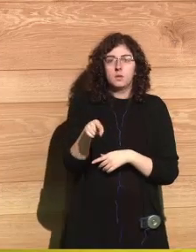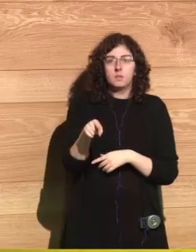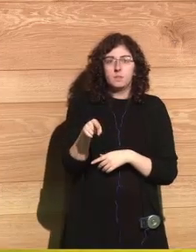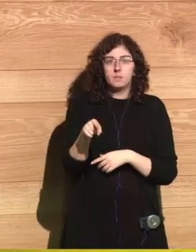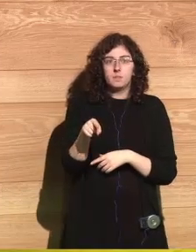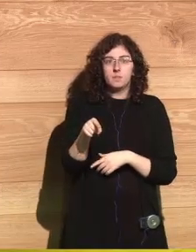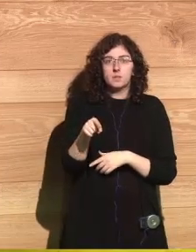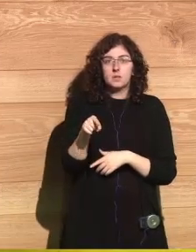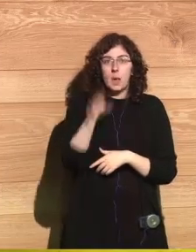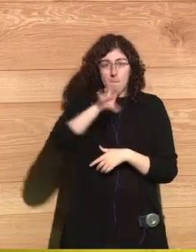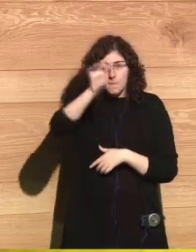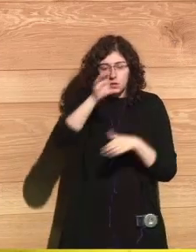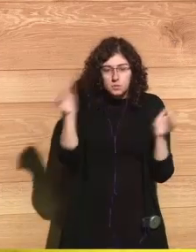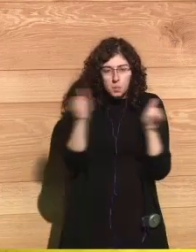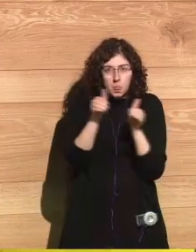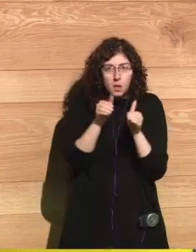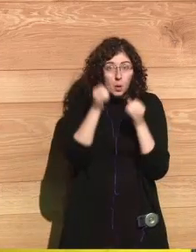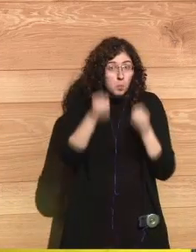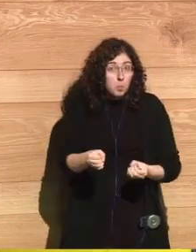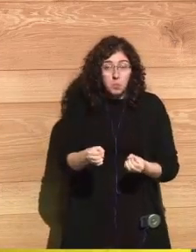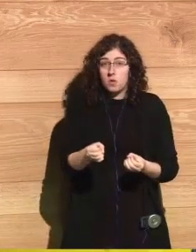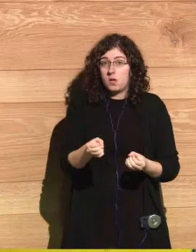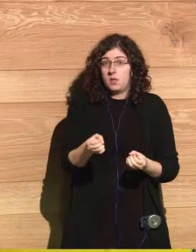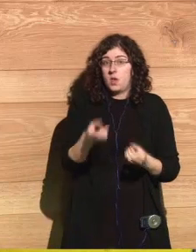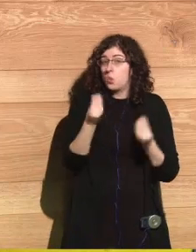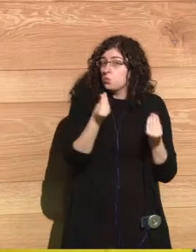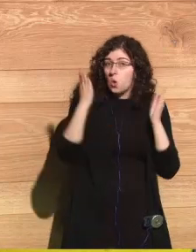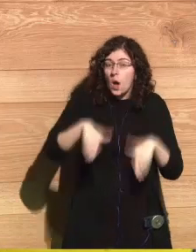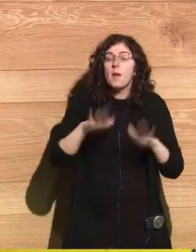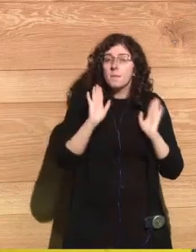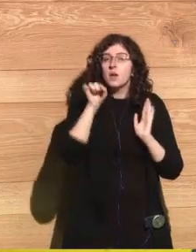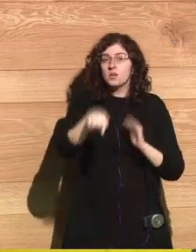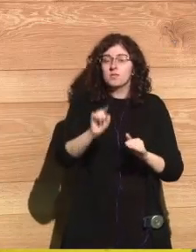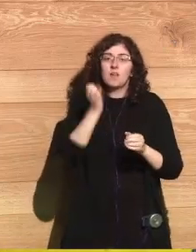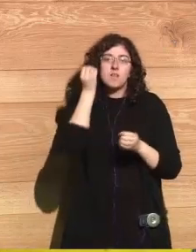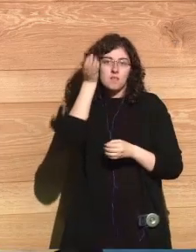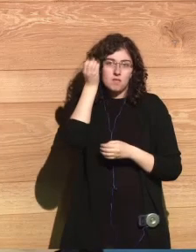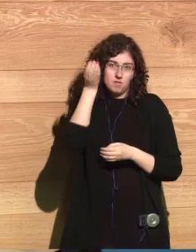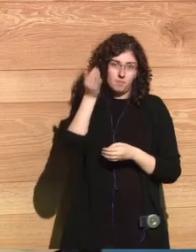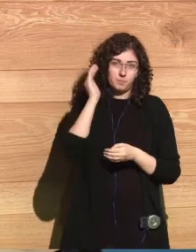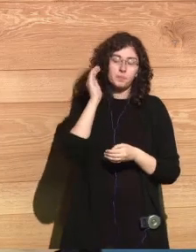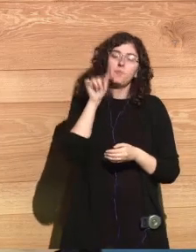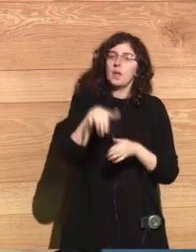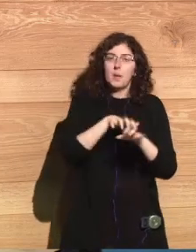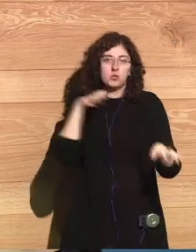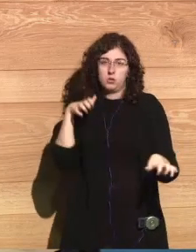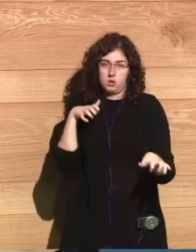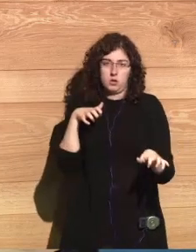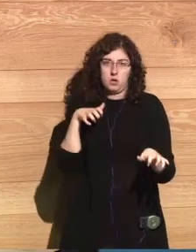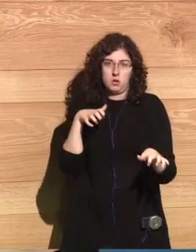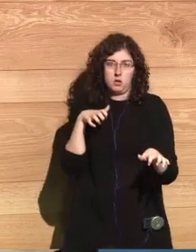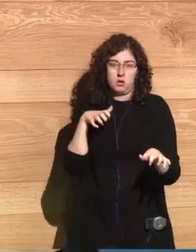power. But at this conference, majority of the world's